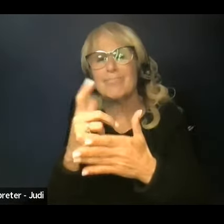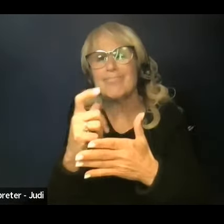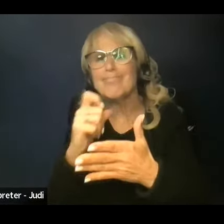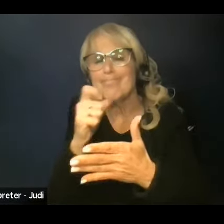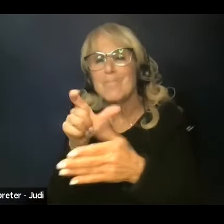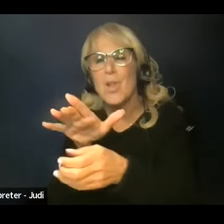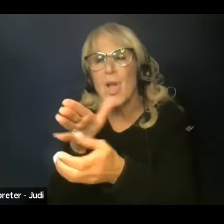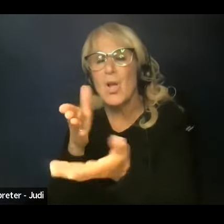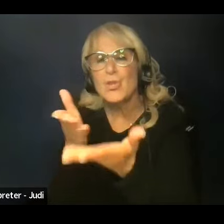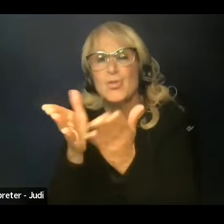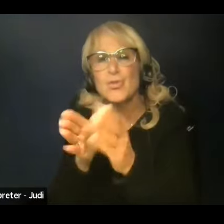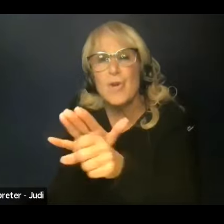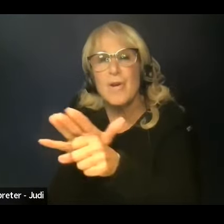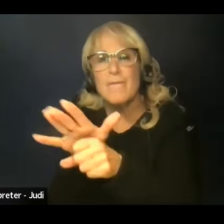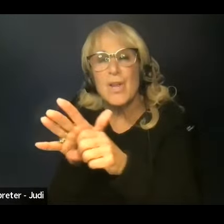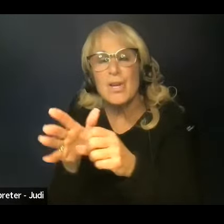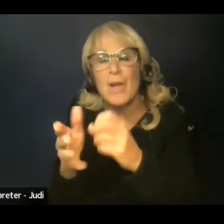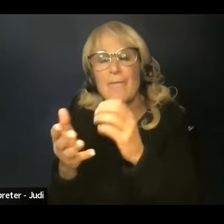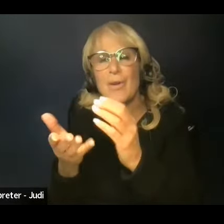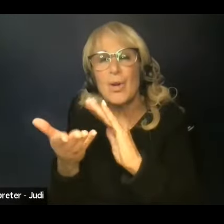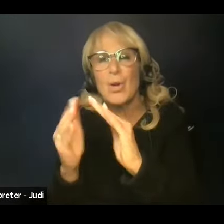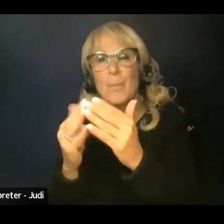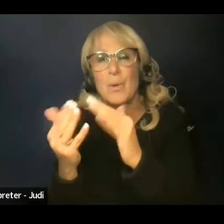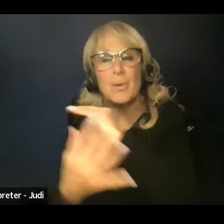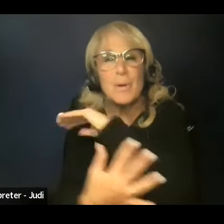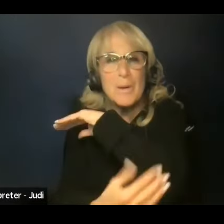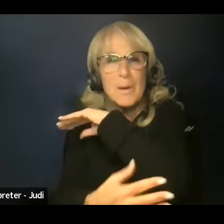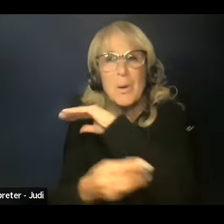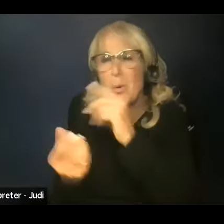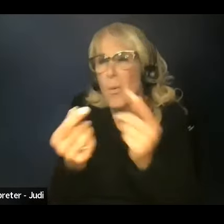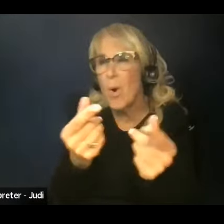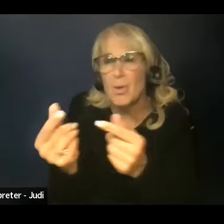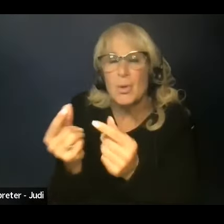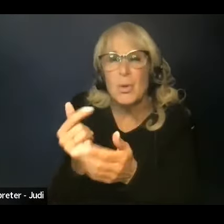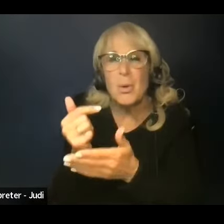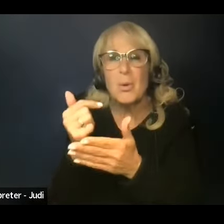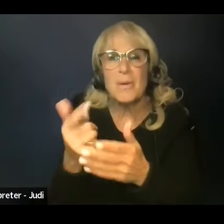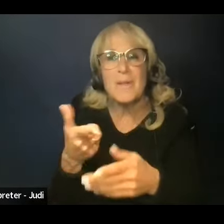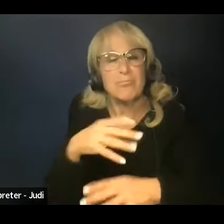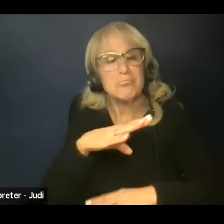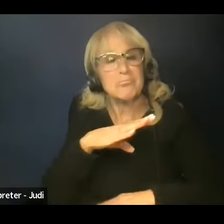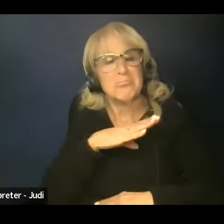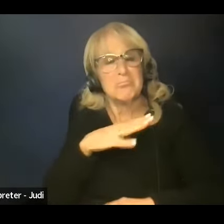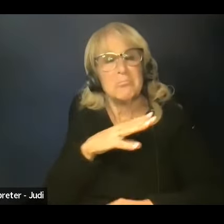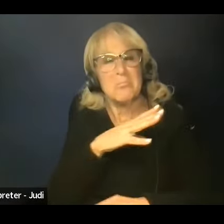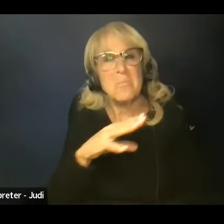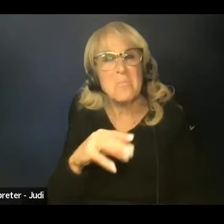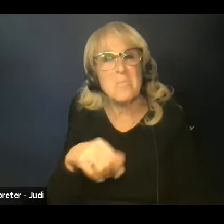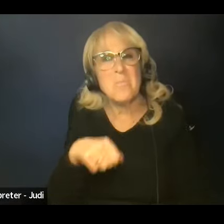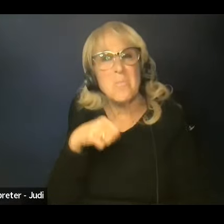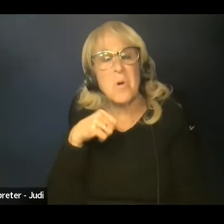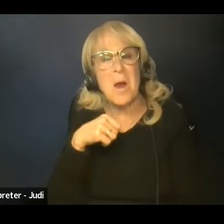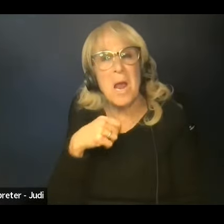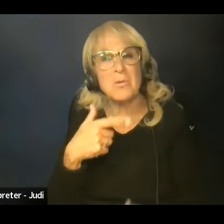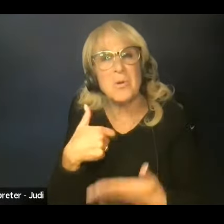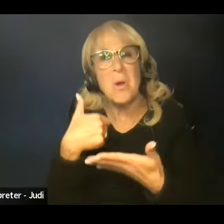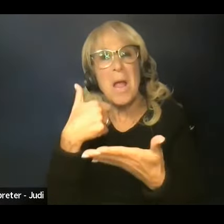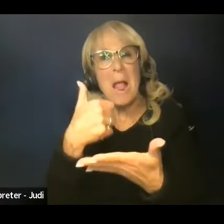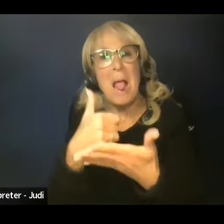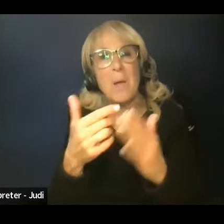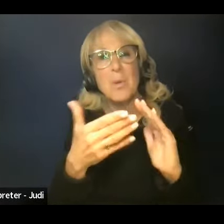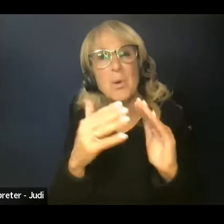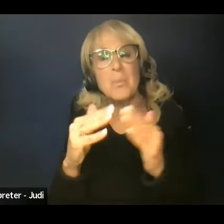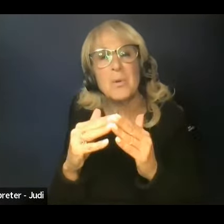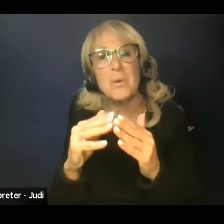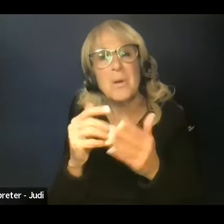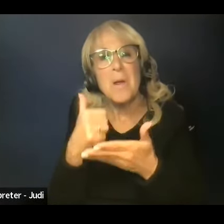out what is there to do for them. So they were very fulfilled and very proud that they were able to help the community